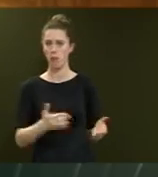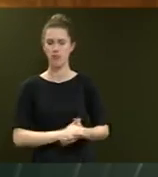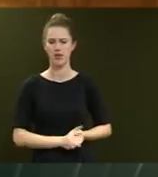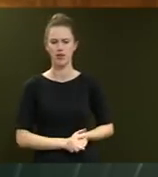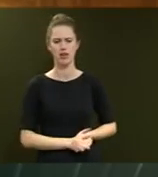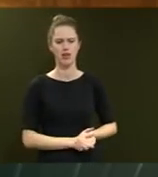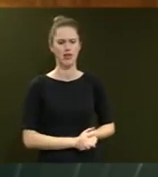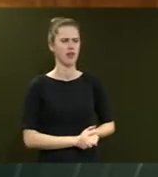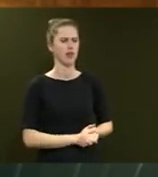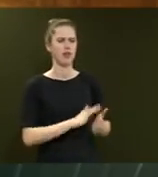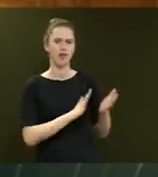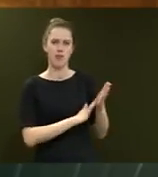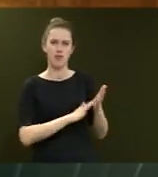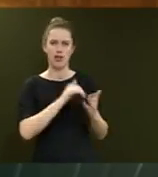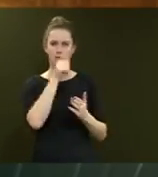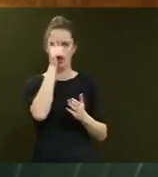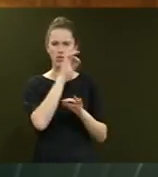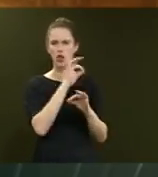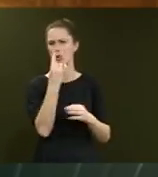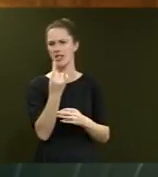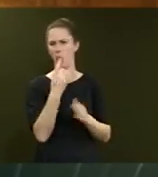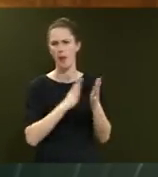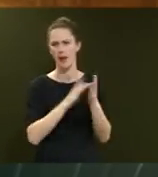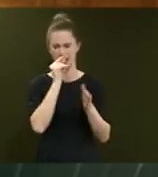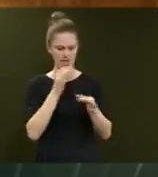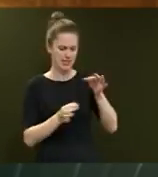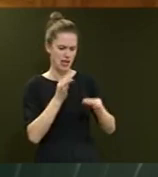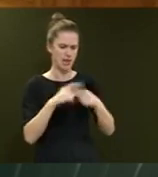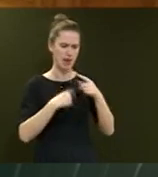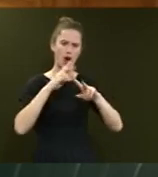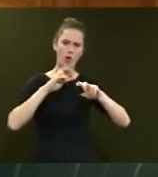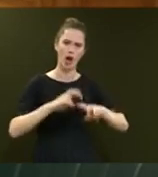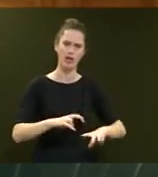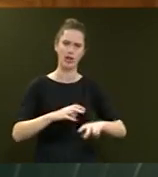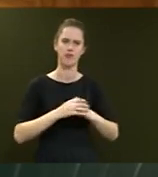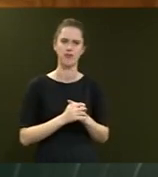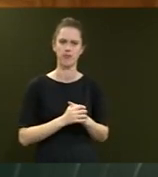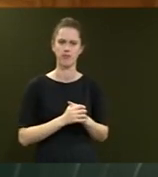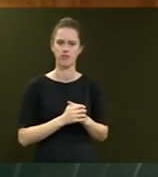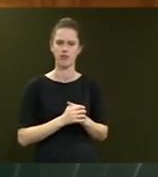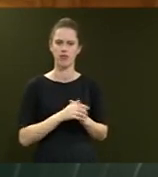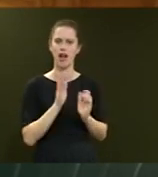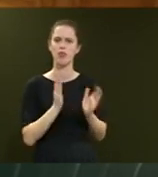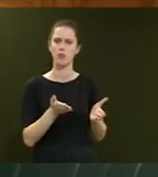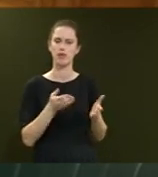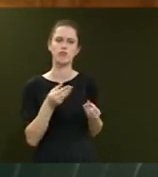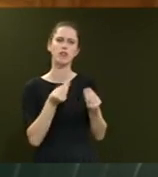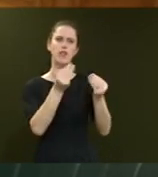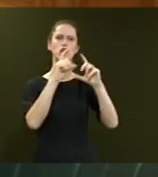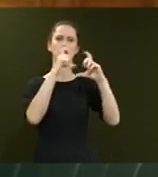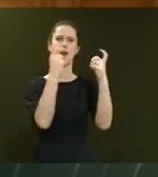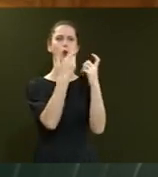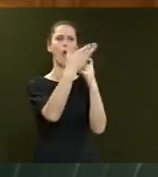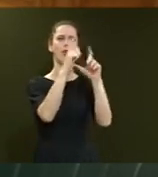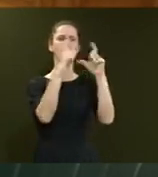As the Member might know, no single Member can make a decision about an inquiry. That would be something that would have to be taken to Cabinet and all of